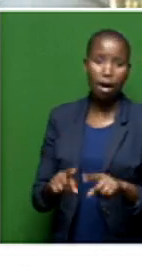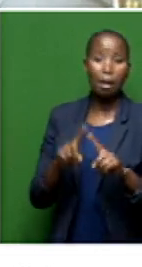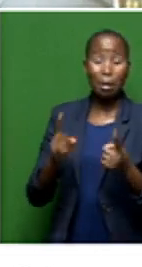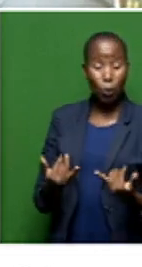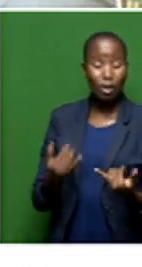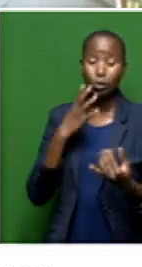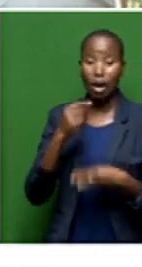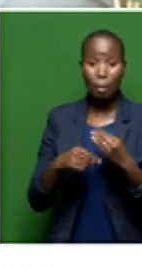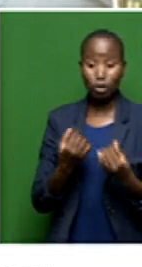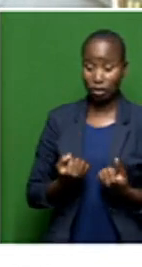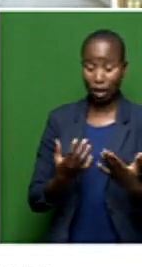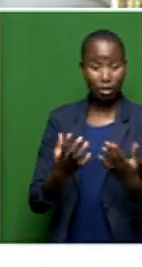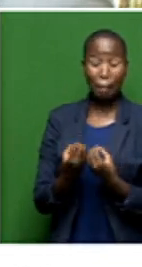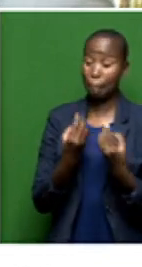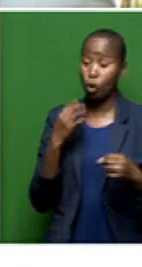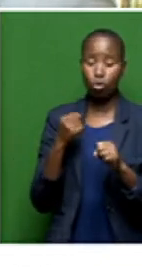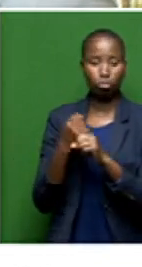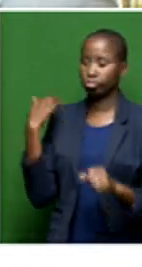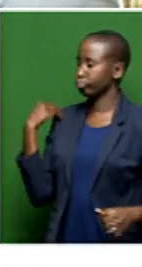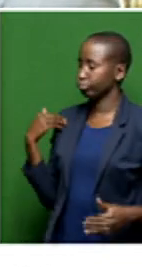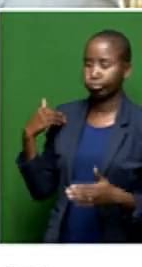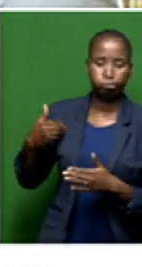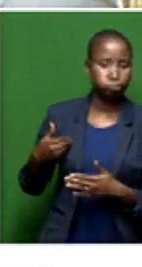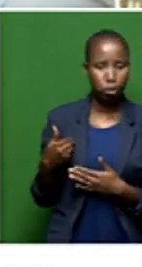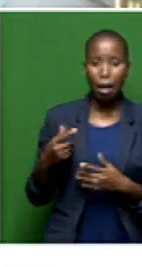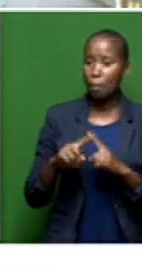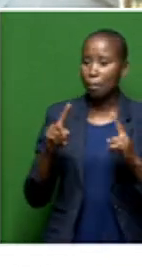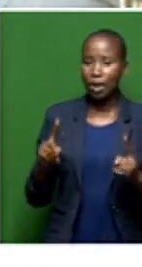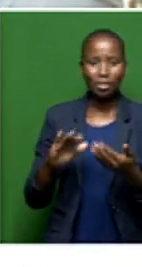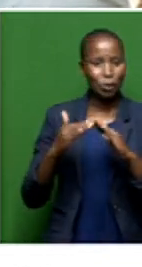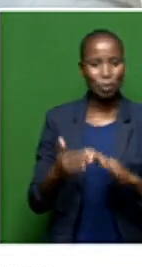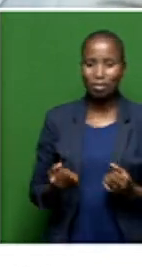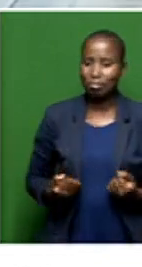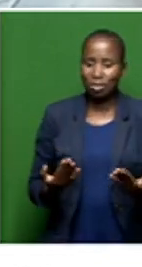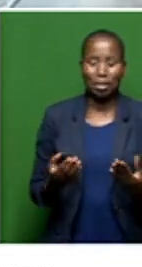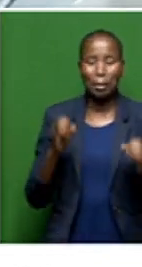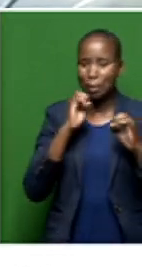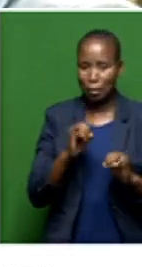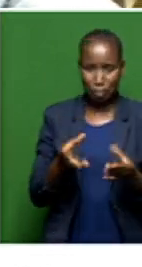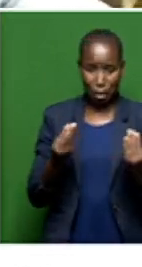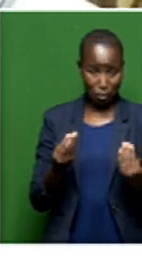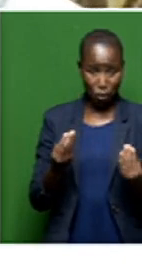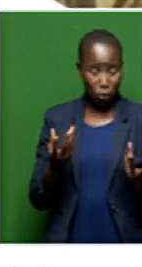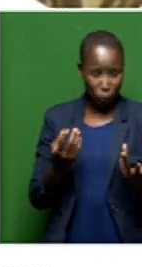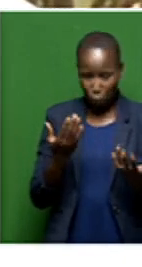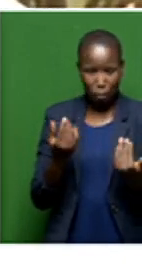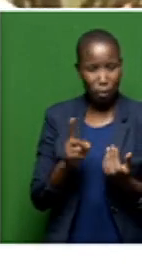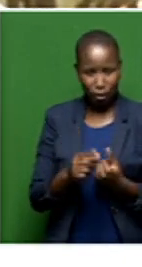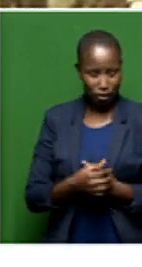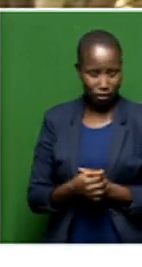many years. What is it that has to be emphasised for residents to get services? What I would expect,